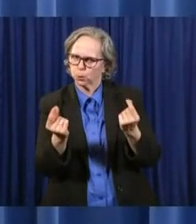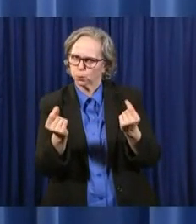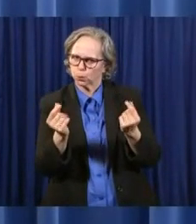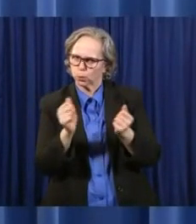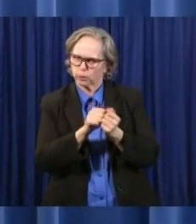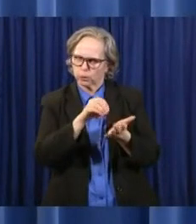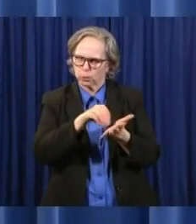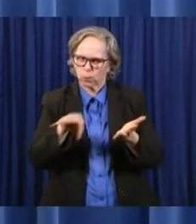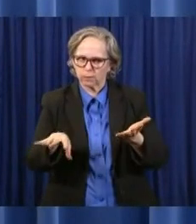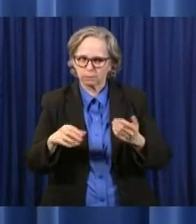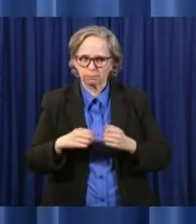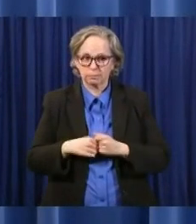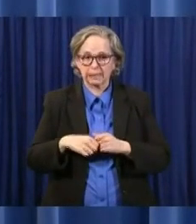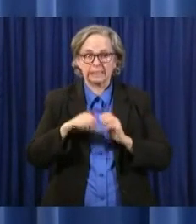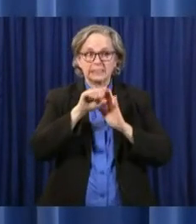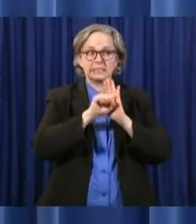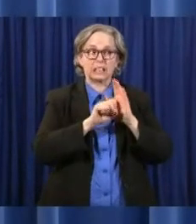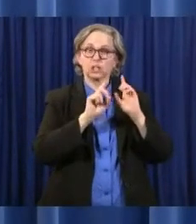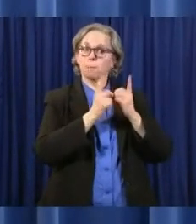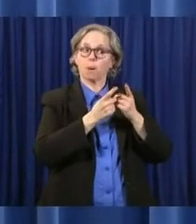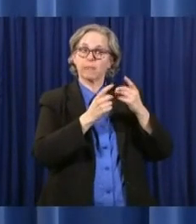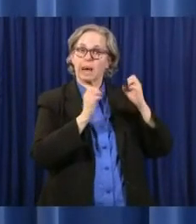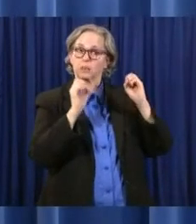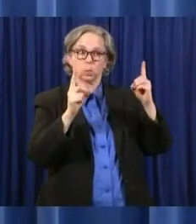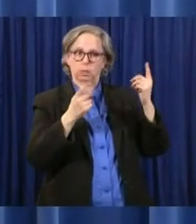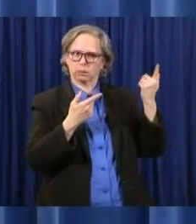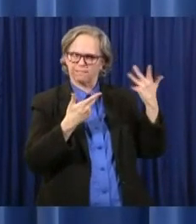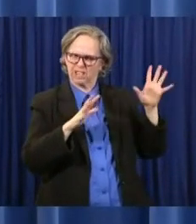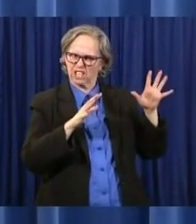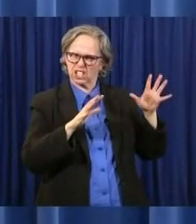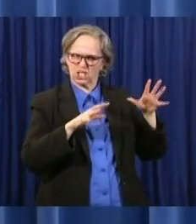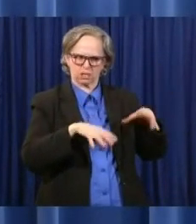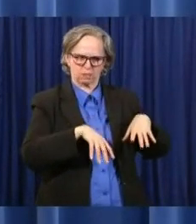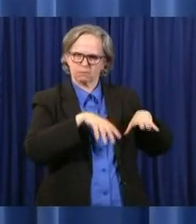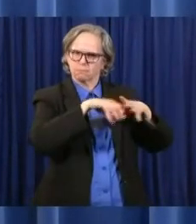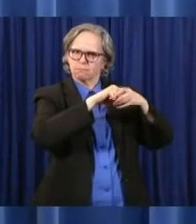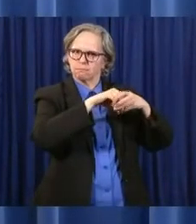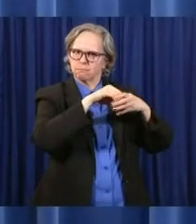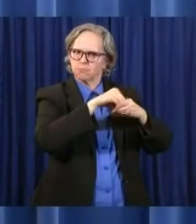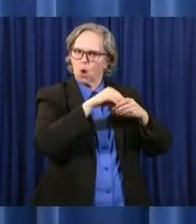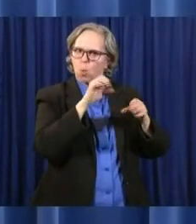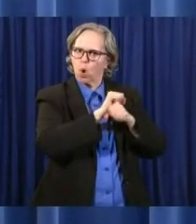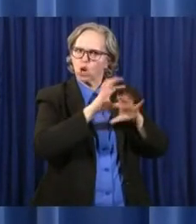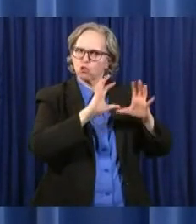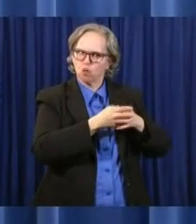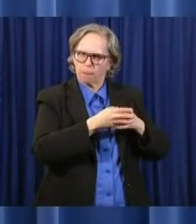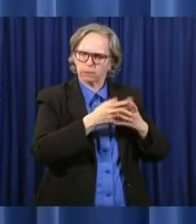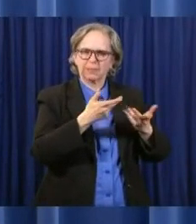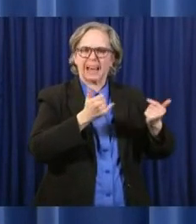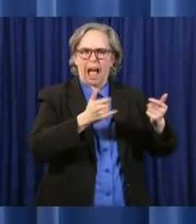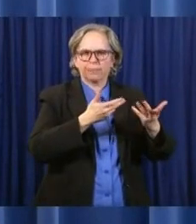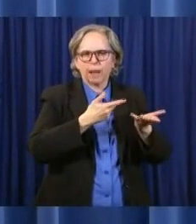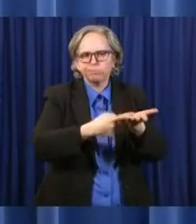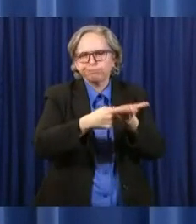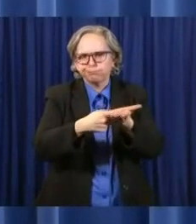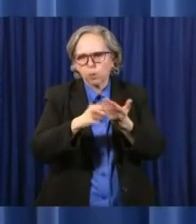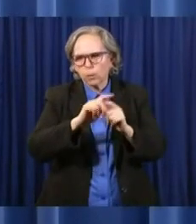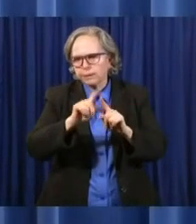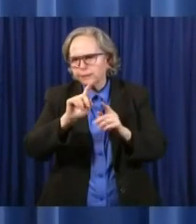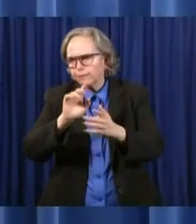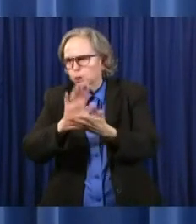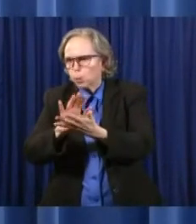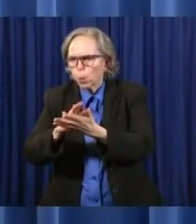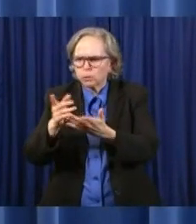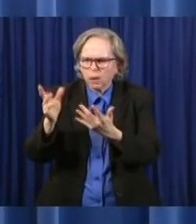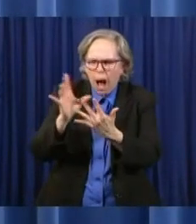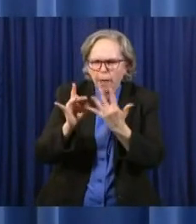Department of Education has a working group working with schools to look at different options in discussions I've